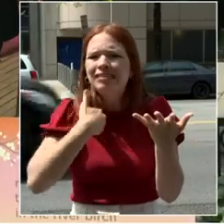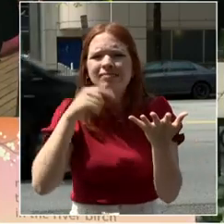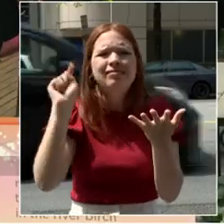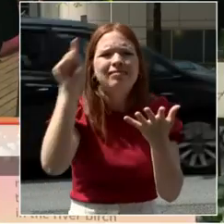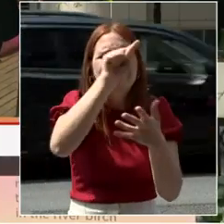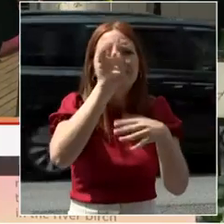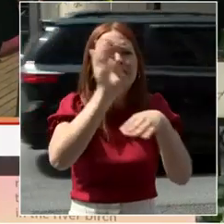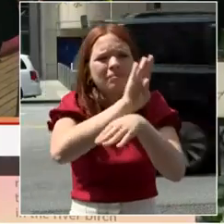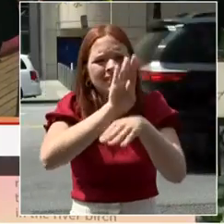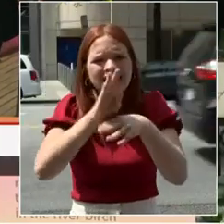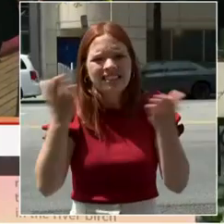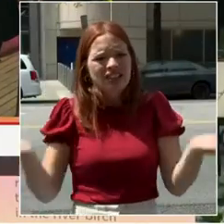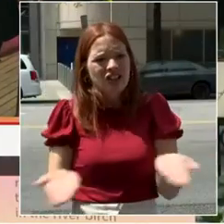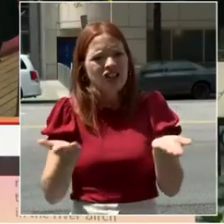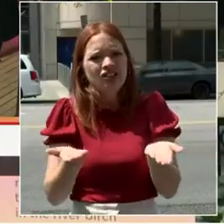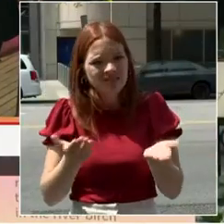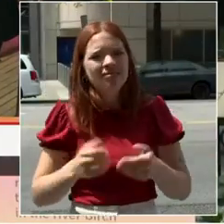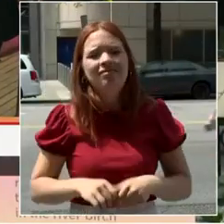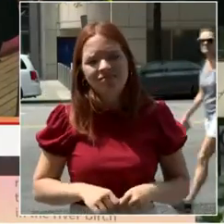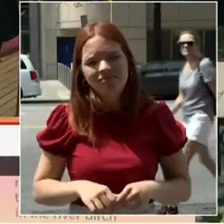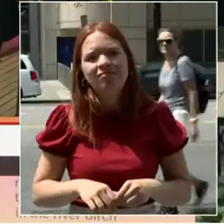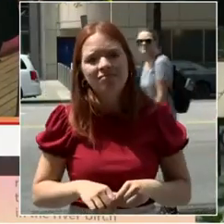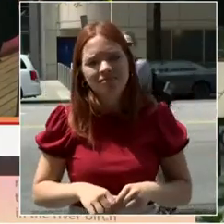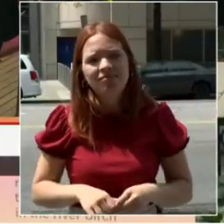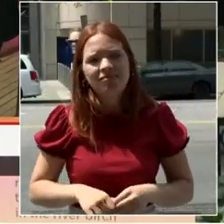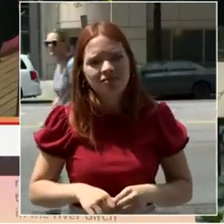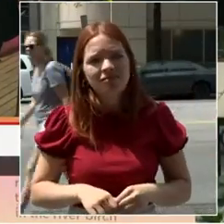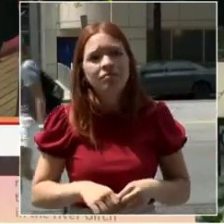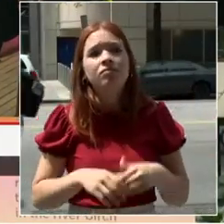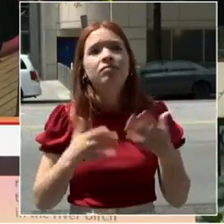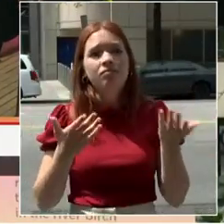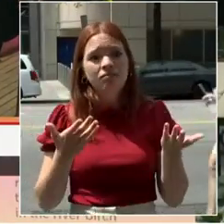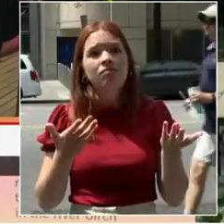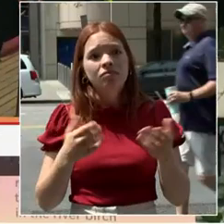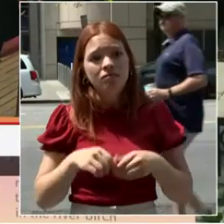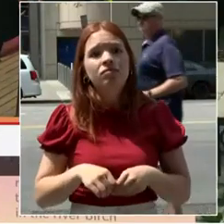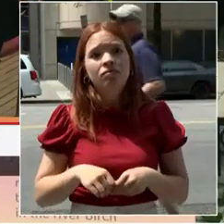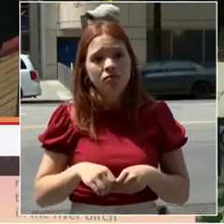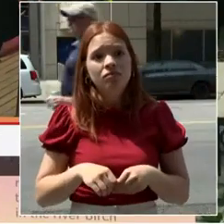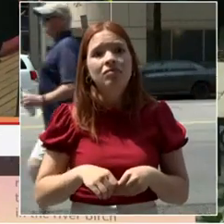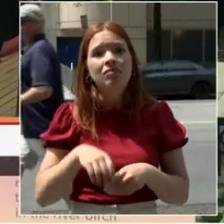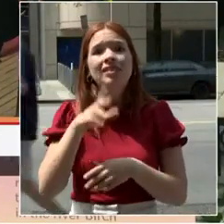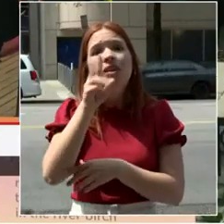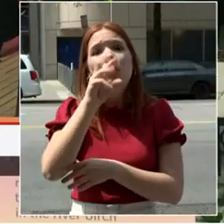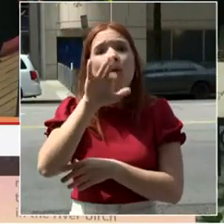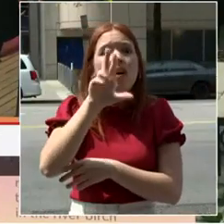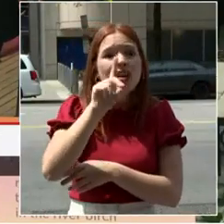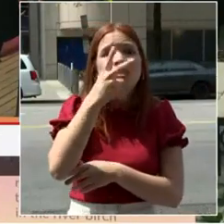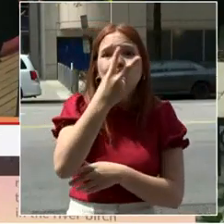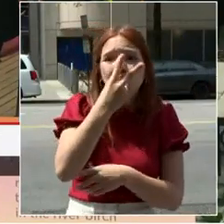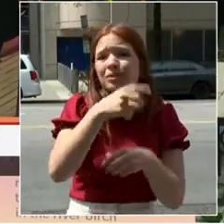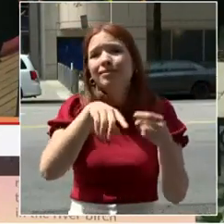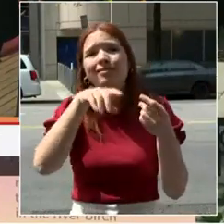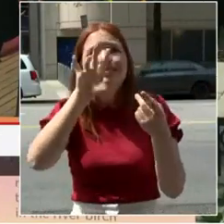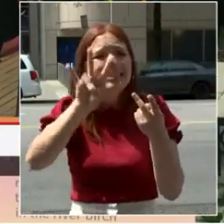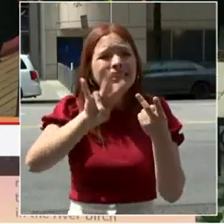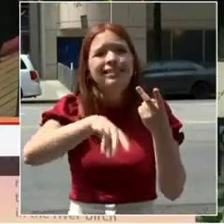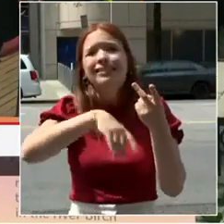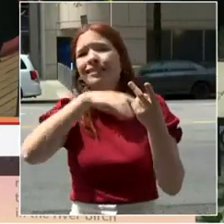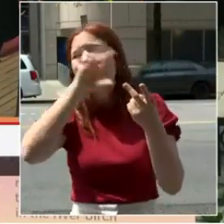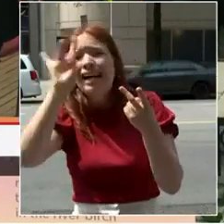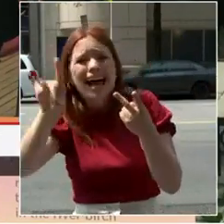residents in Ward 2, but also in Ward 7 and 8. And I'm very proud of the work that we're getting done.